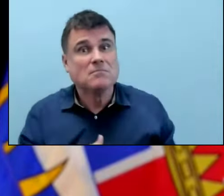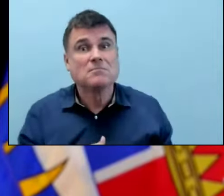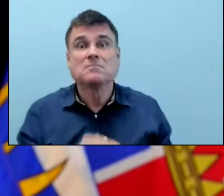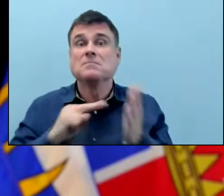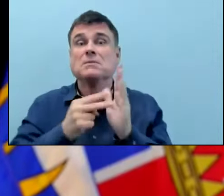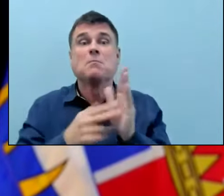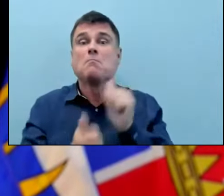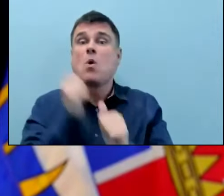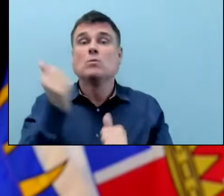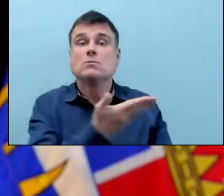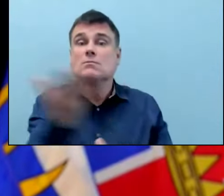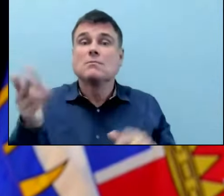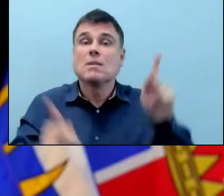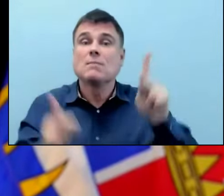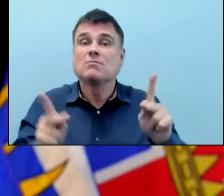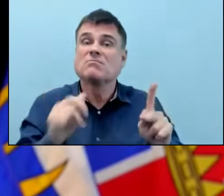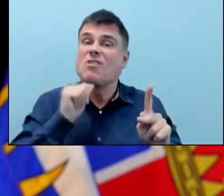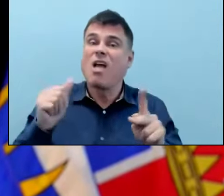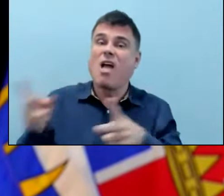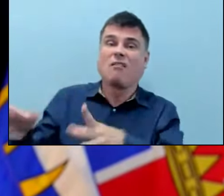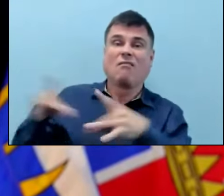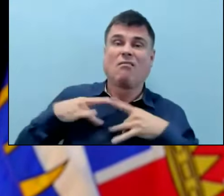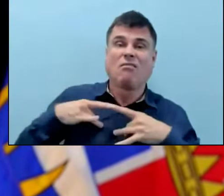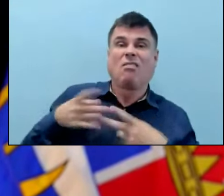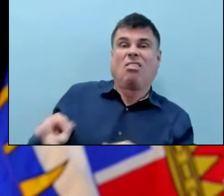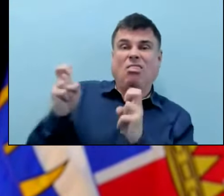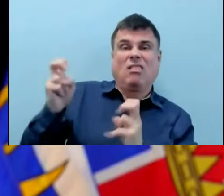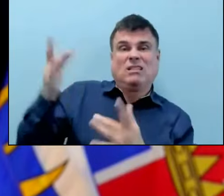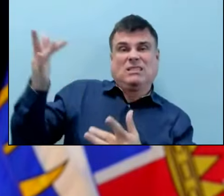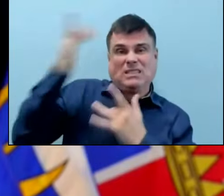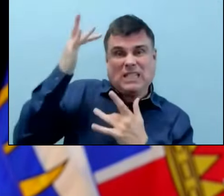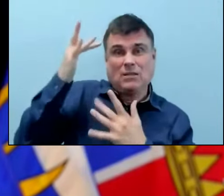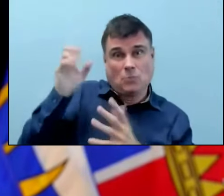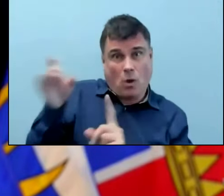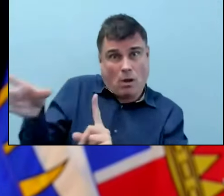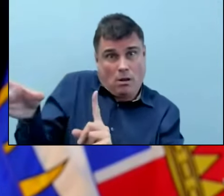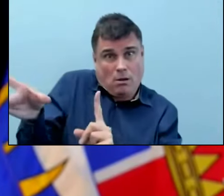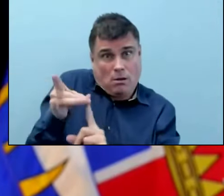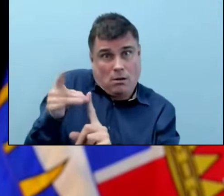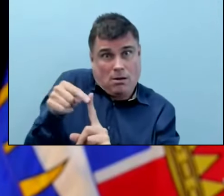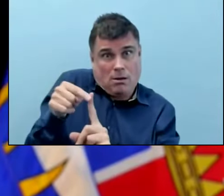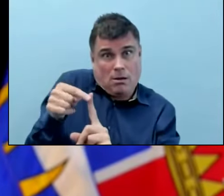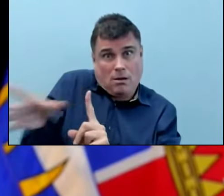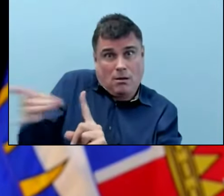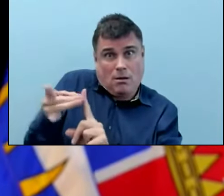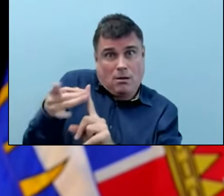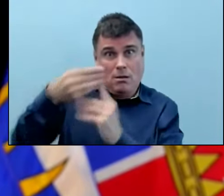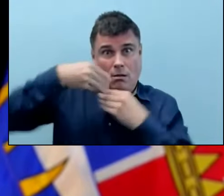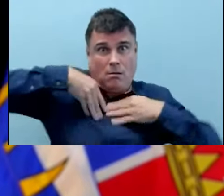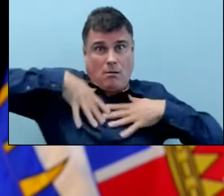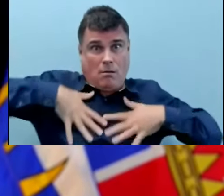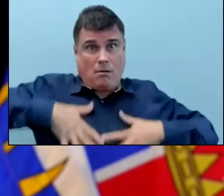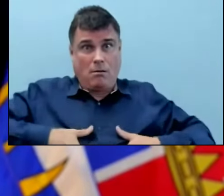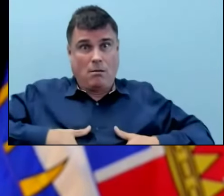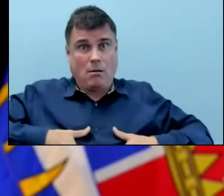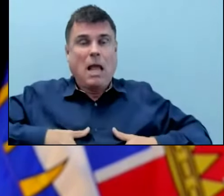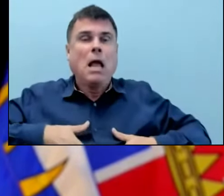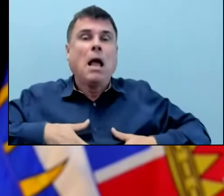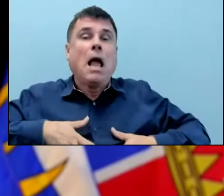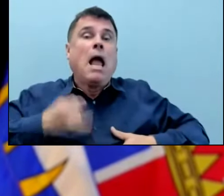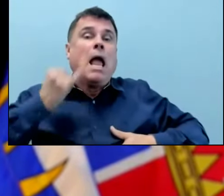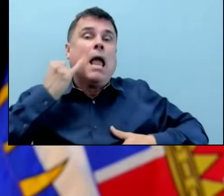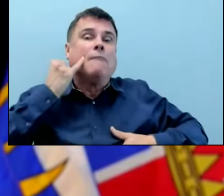of a boost to their immunity because they were exposed and infected with the virus. I know some people still had,